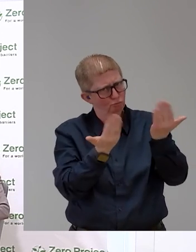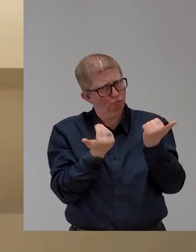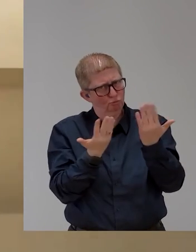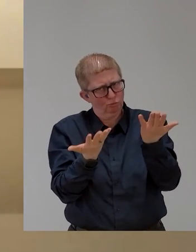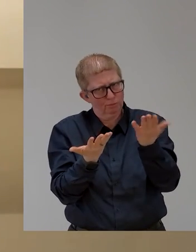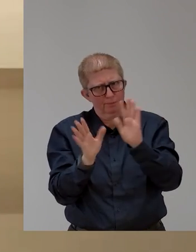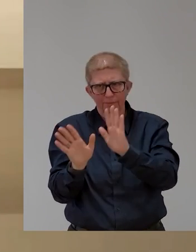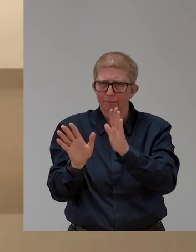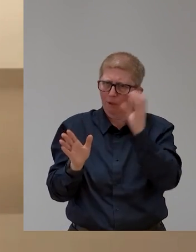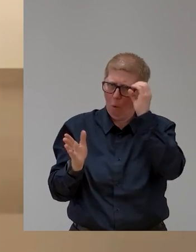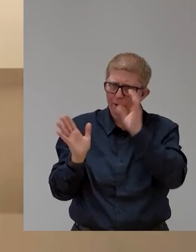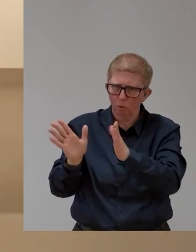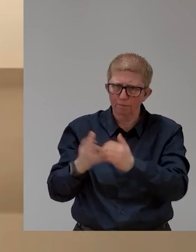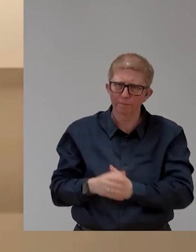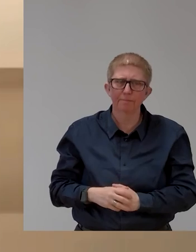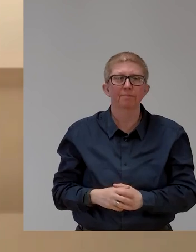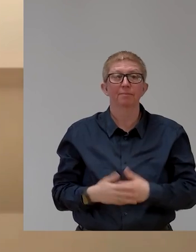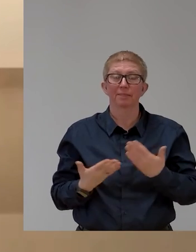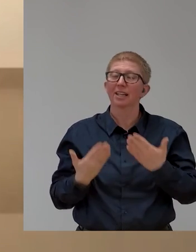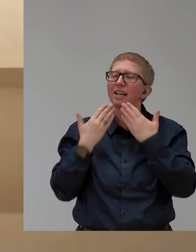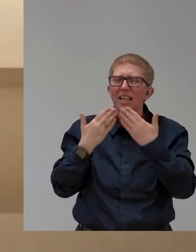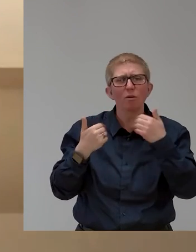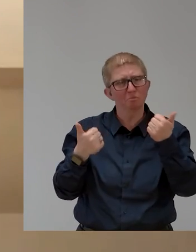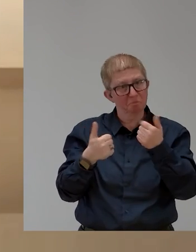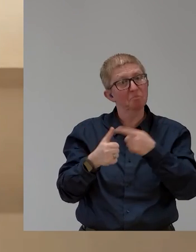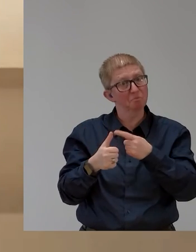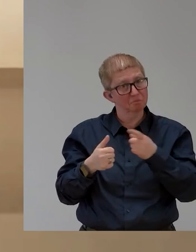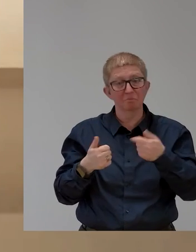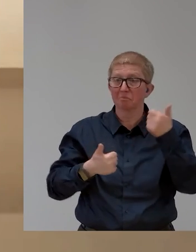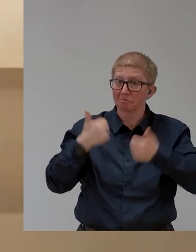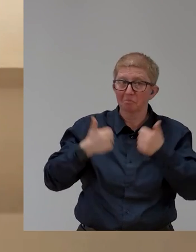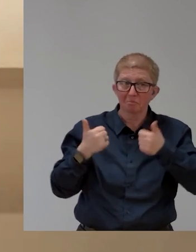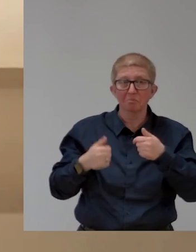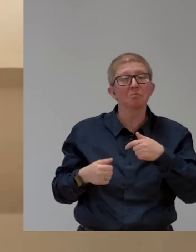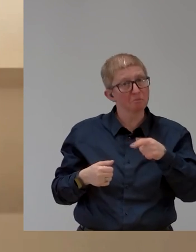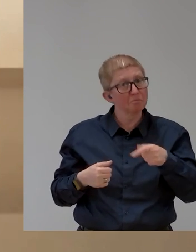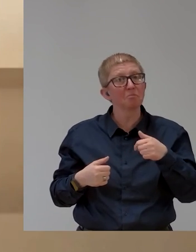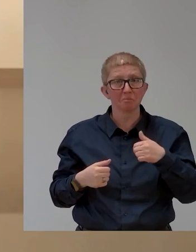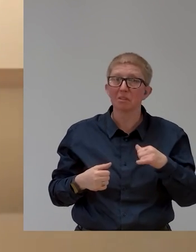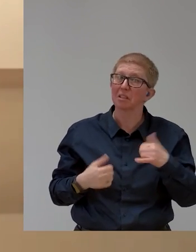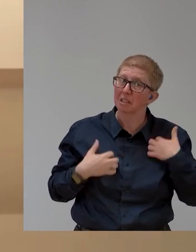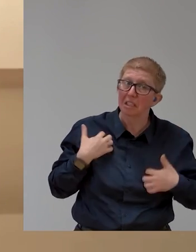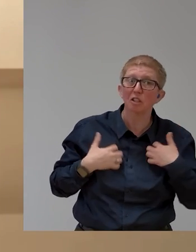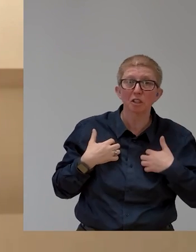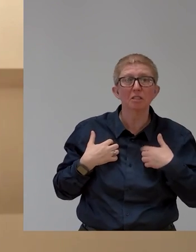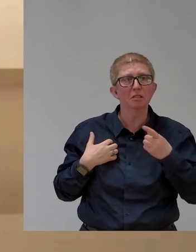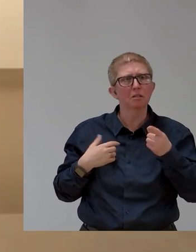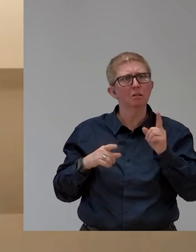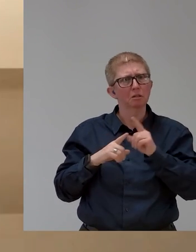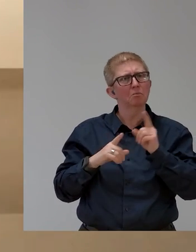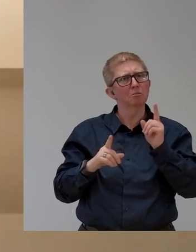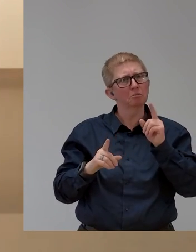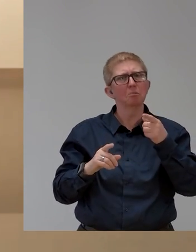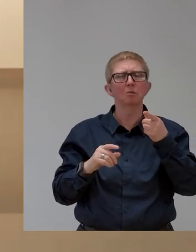Thanks a lot. Thanks a lot for the great pitch from Auto-Train Brain. I think it's a very interesting and promising solution. I think addressing